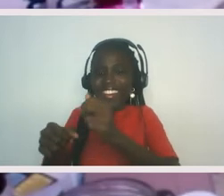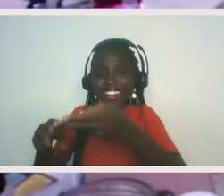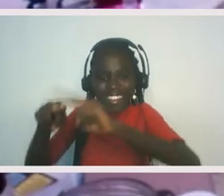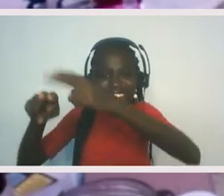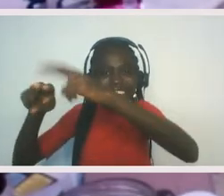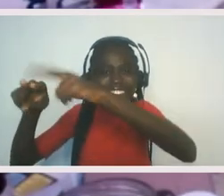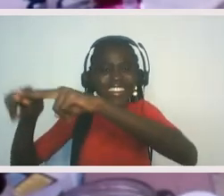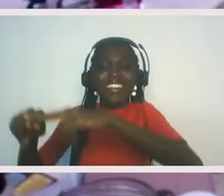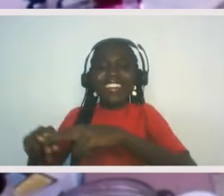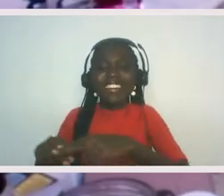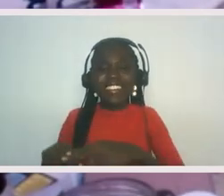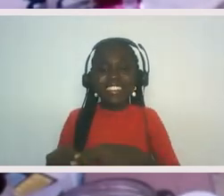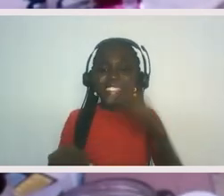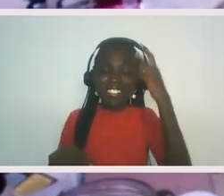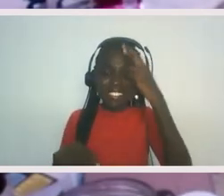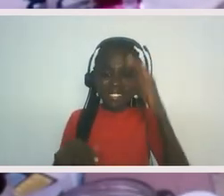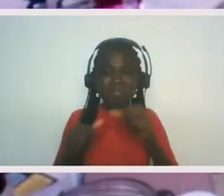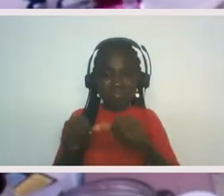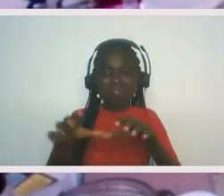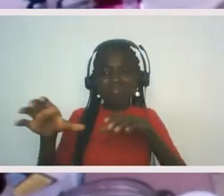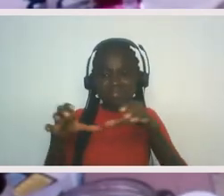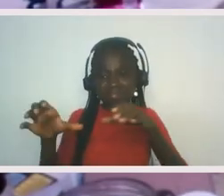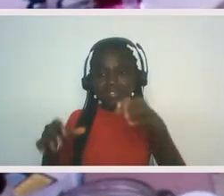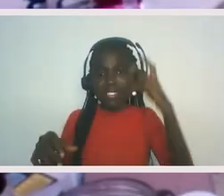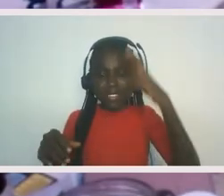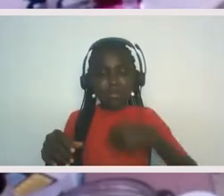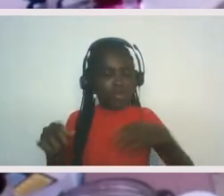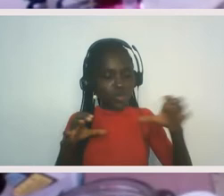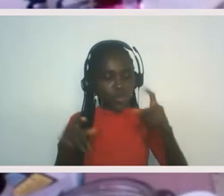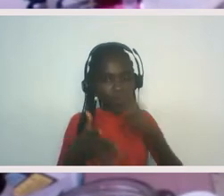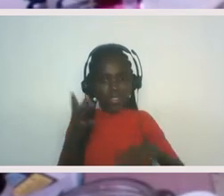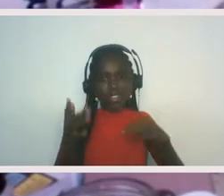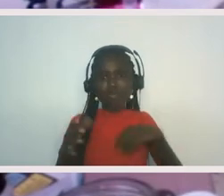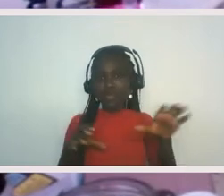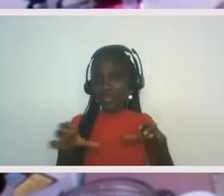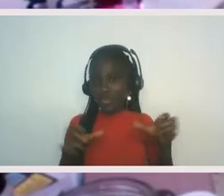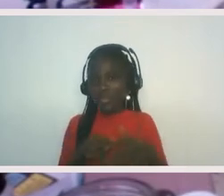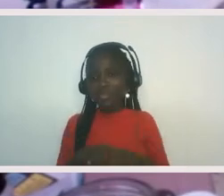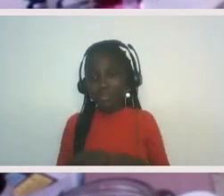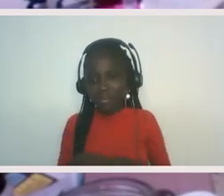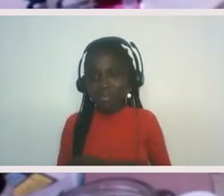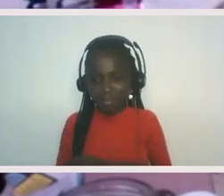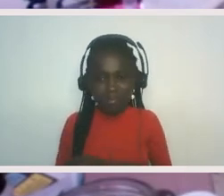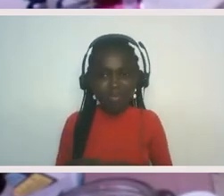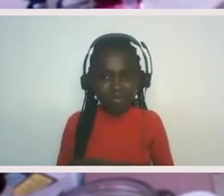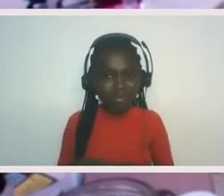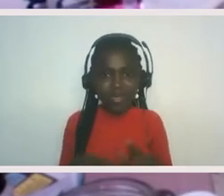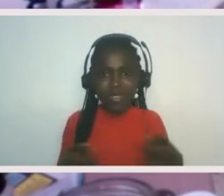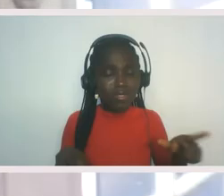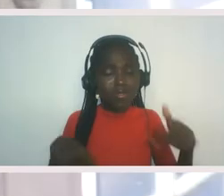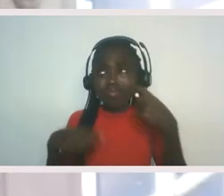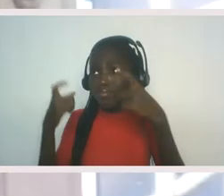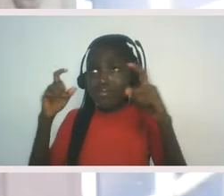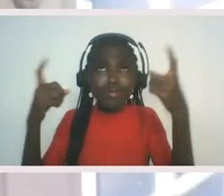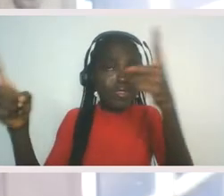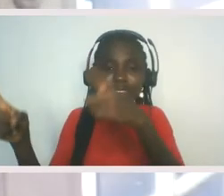to, that's why, mean, that's why you're doing what you're doing. Right. That's why I'm doing what I'm doing because I'm frankly, we're all sick of it. Right. And I